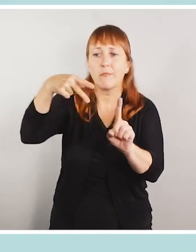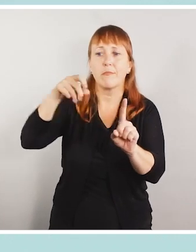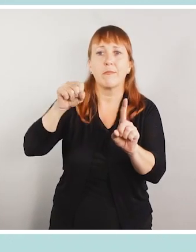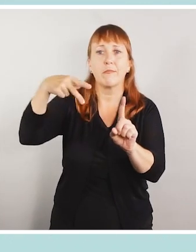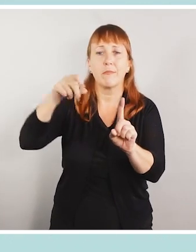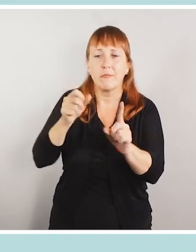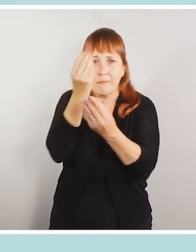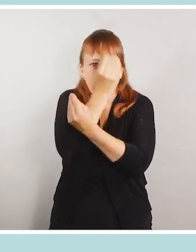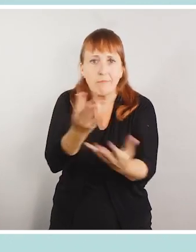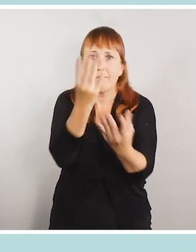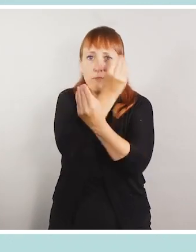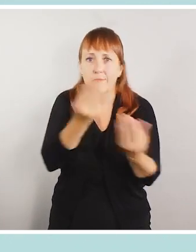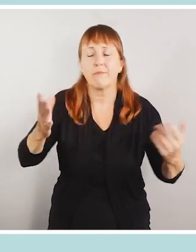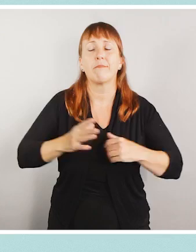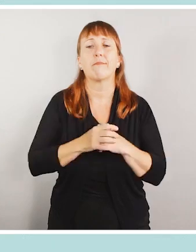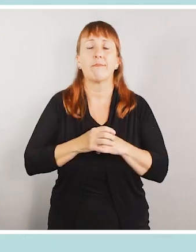PSPS notifications.